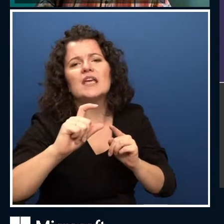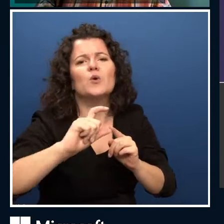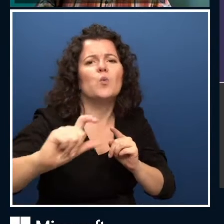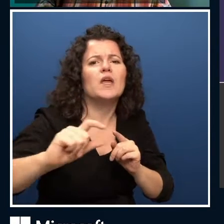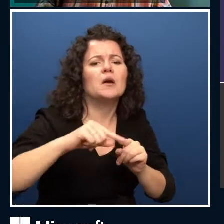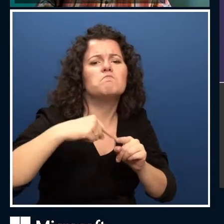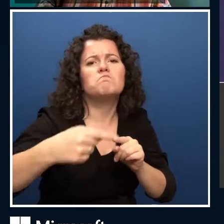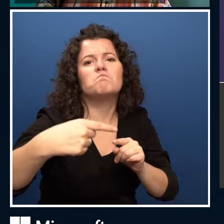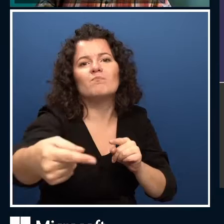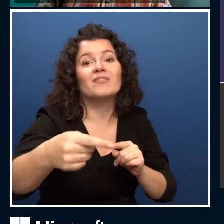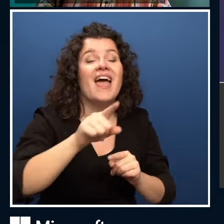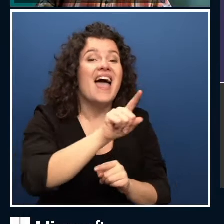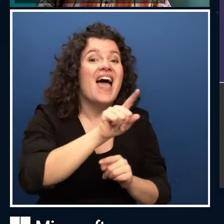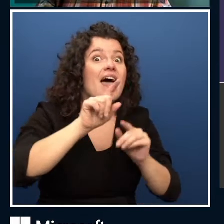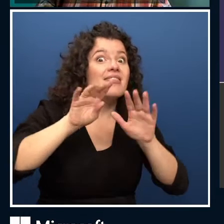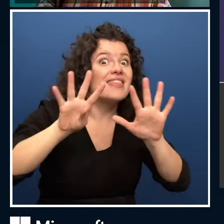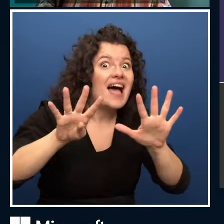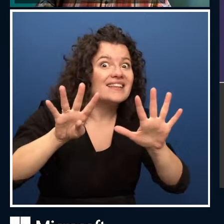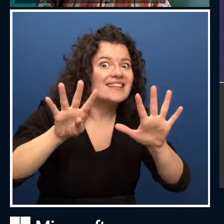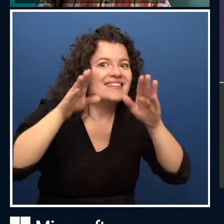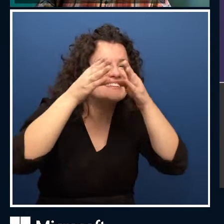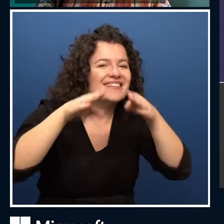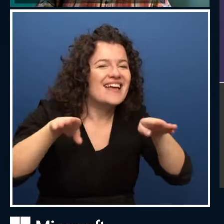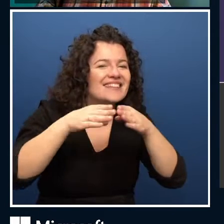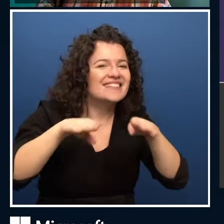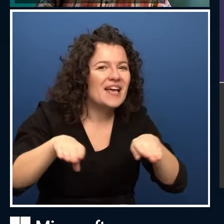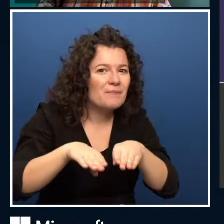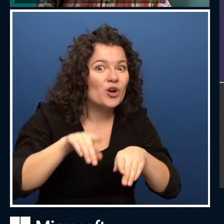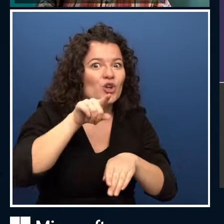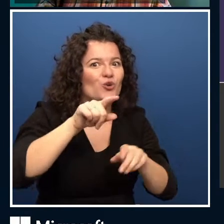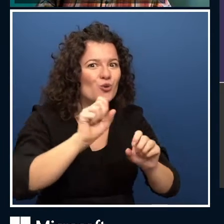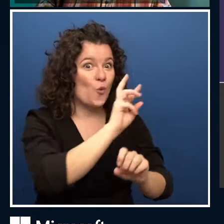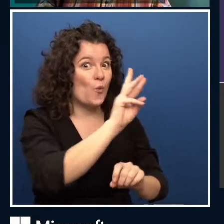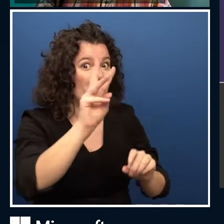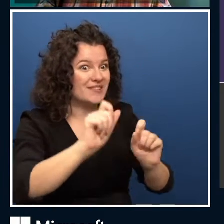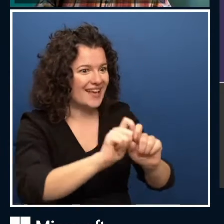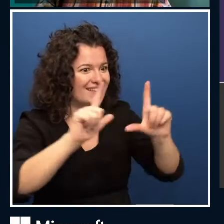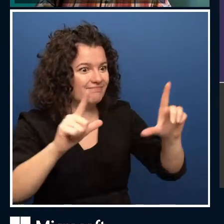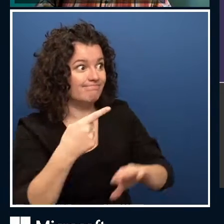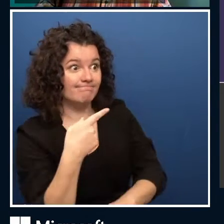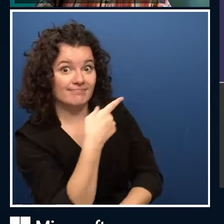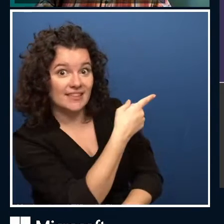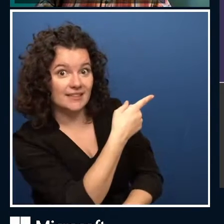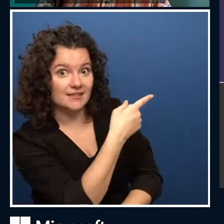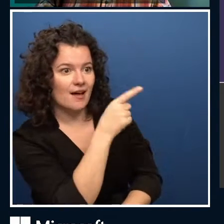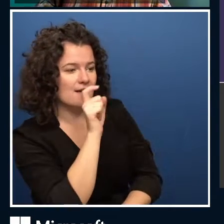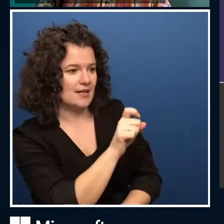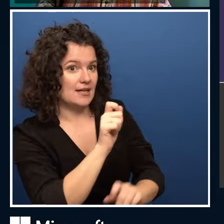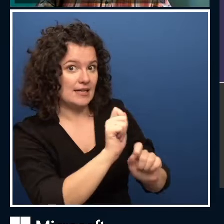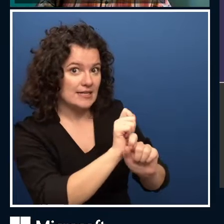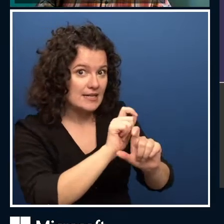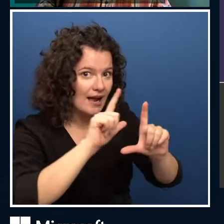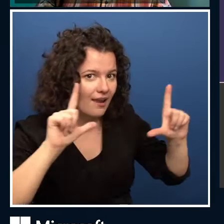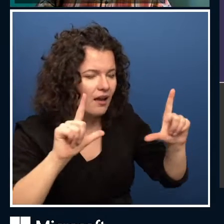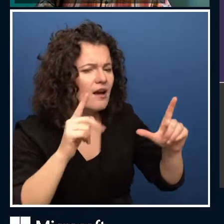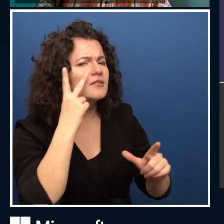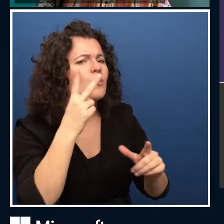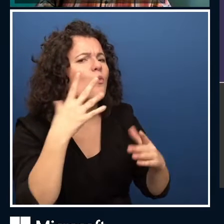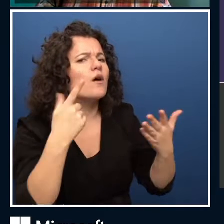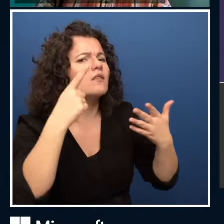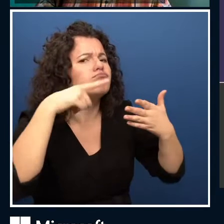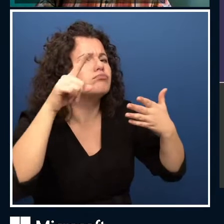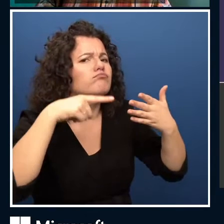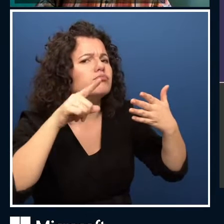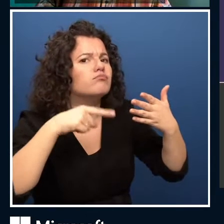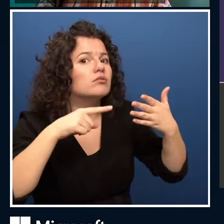we are hoping to publish the results on the 21st of December. And we would want you to keep in contact with us. And there will be lots of great